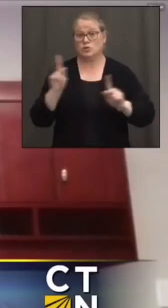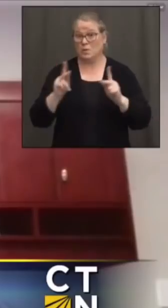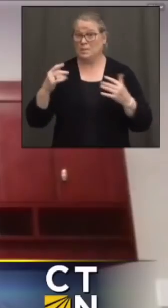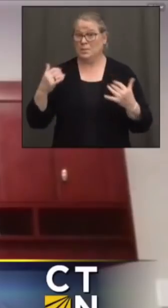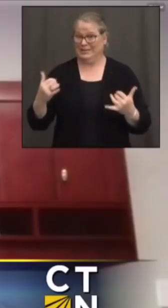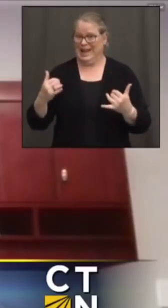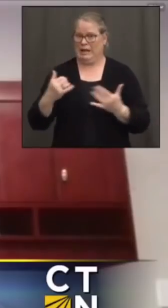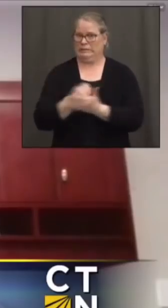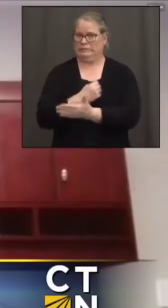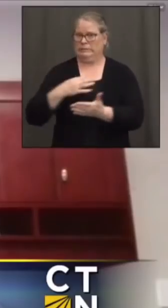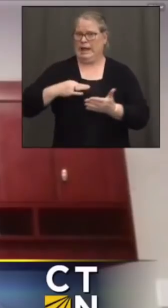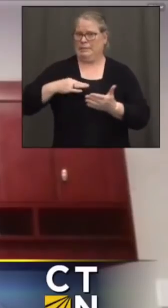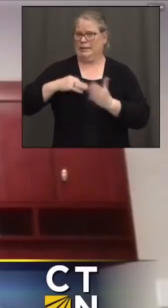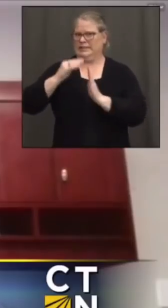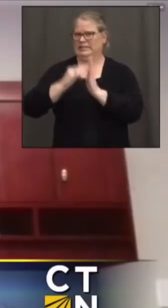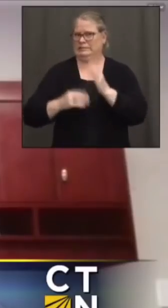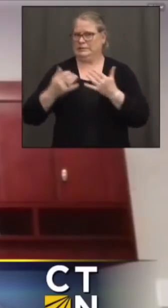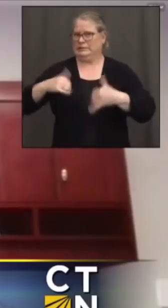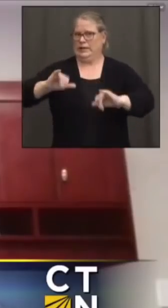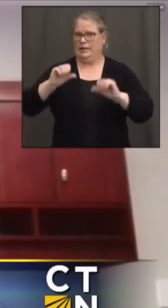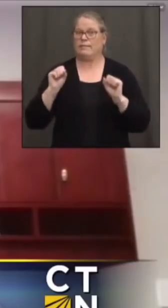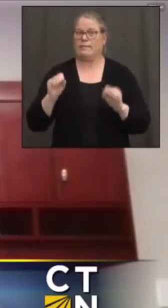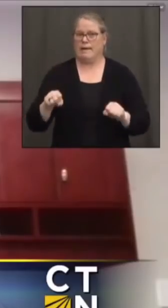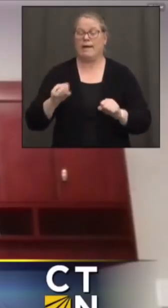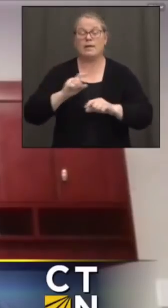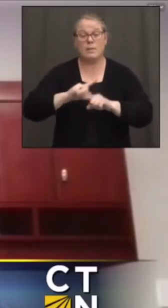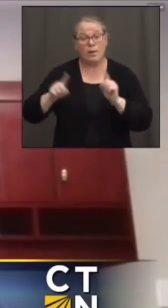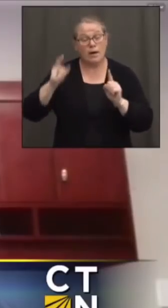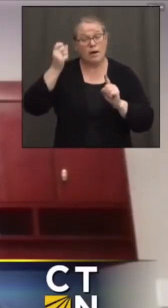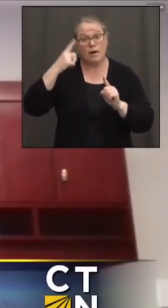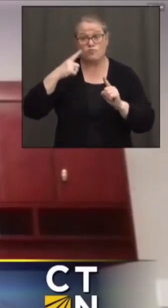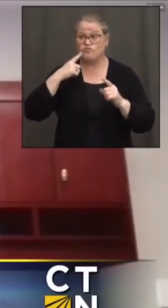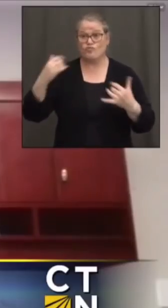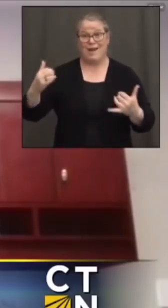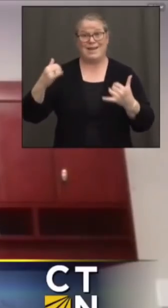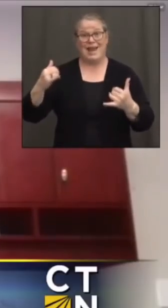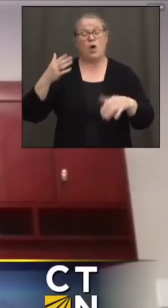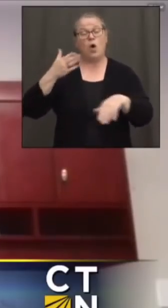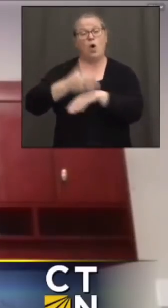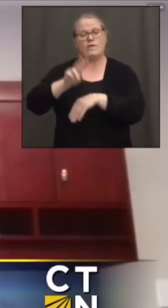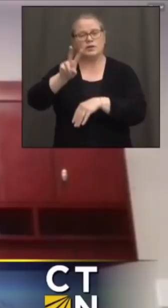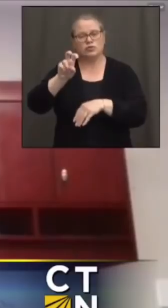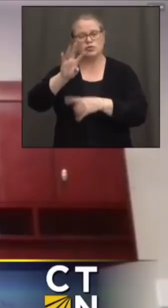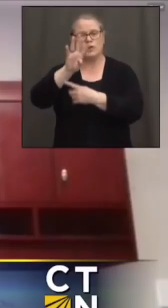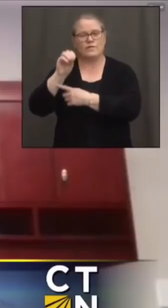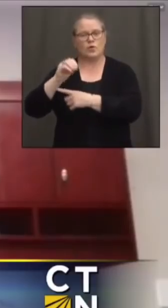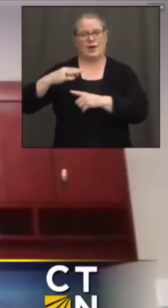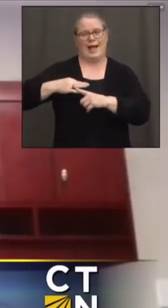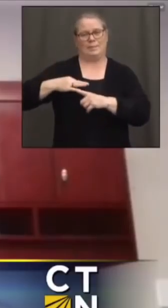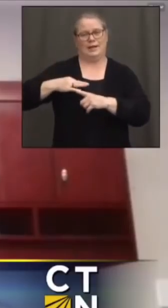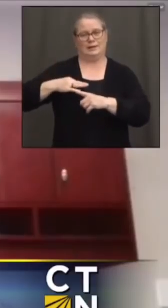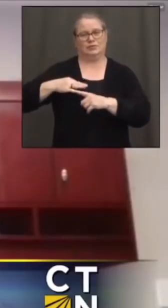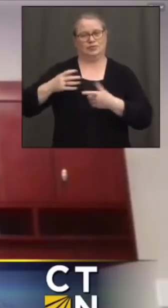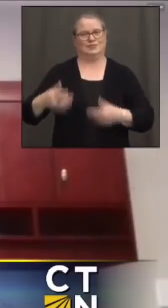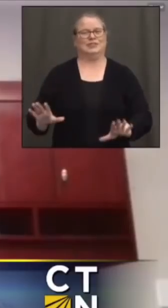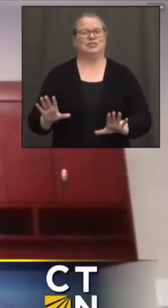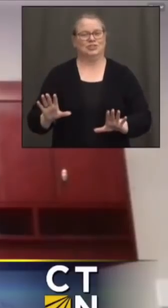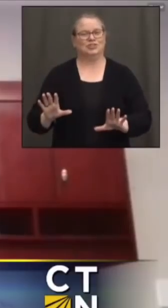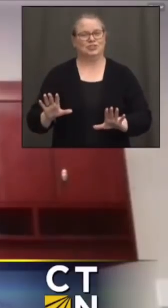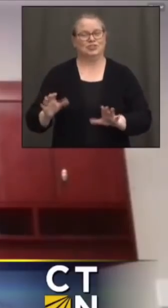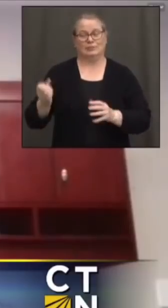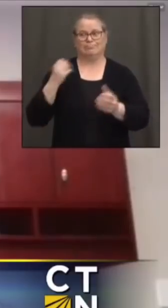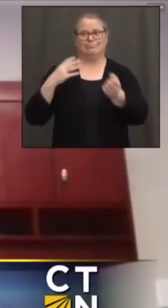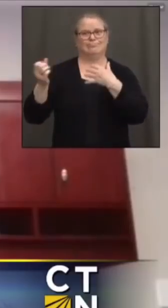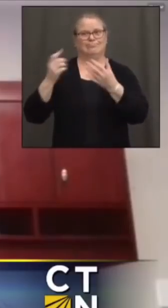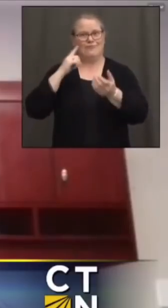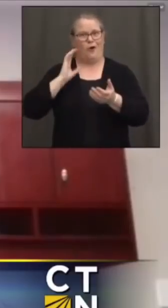application. However, we're really pleased that as of right now, we have over 240 applications that have come in to